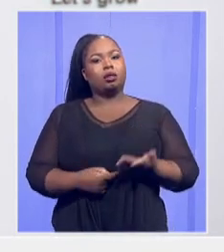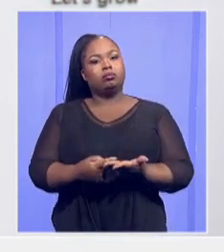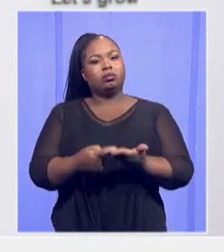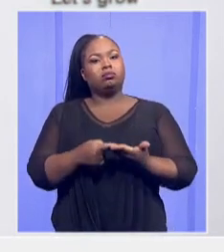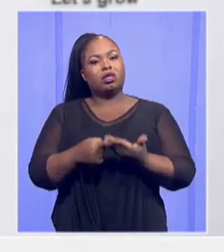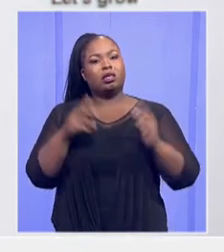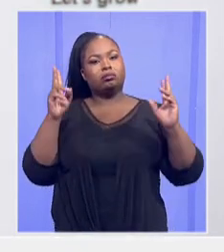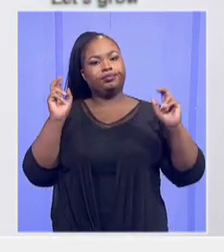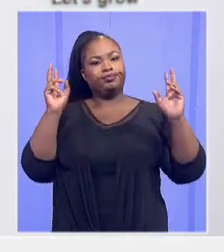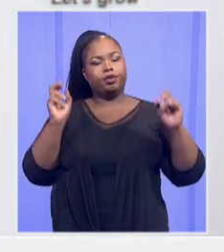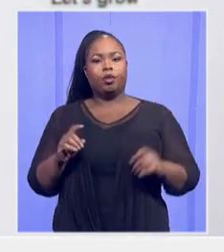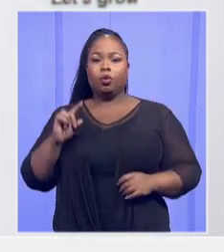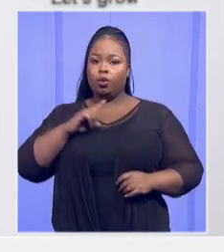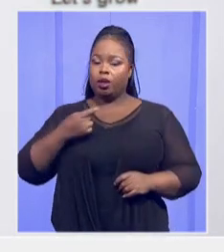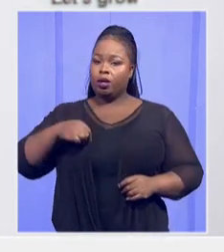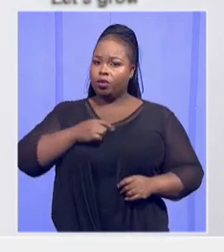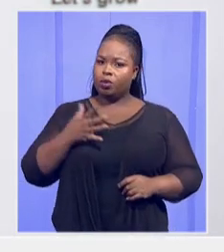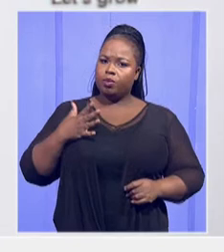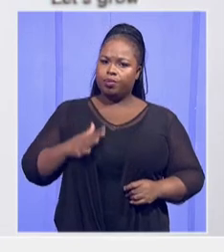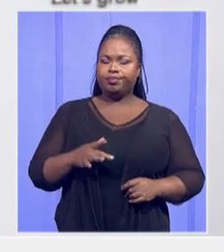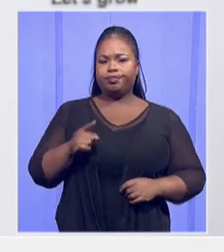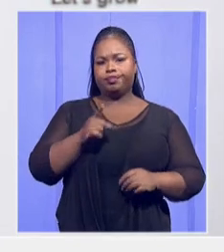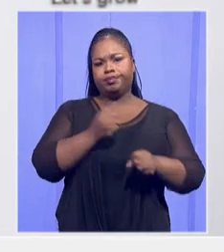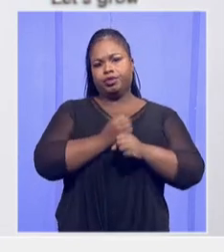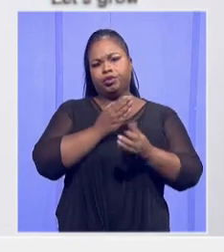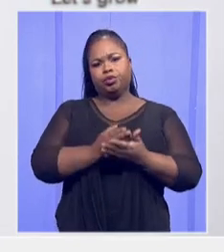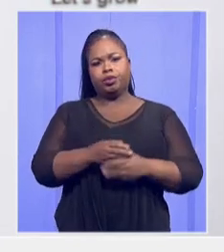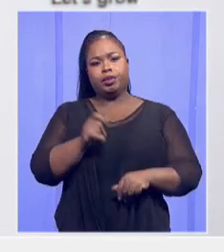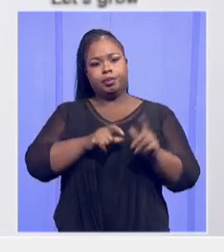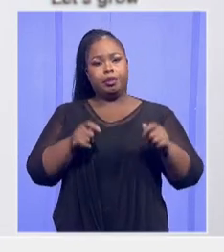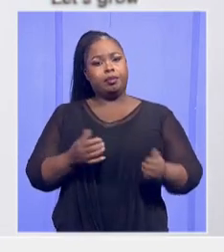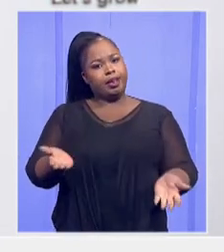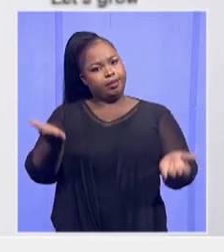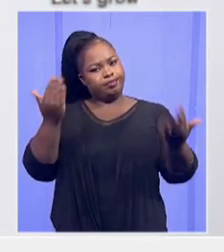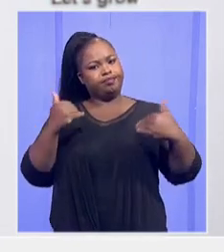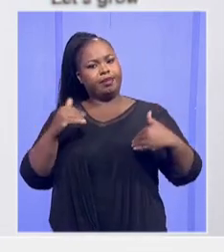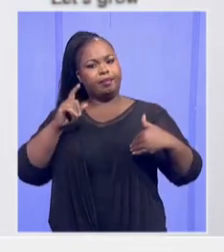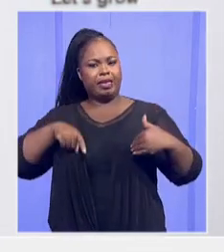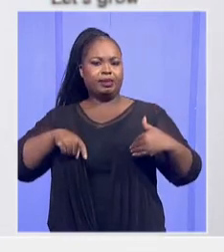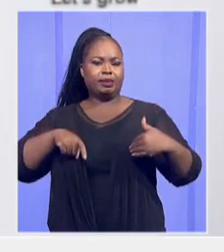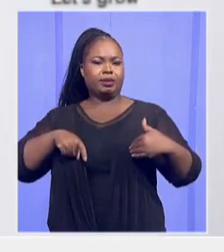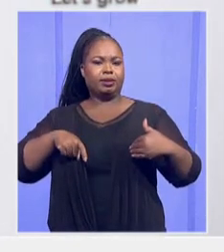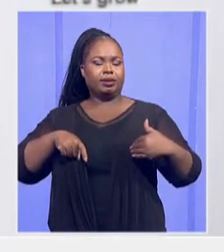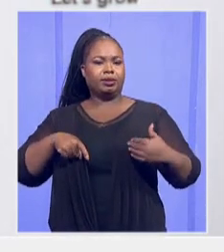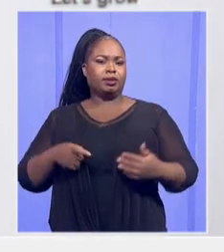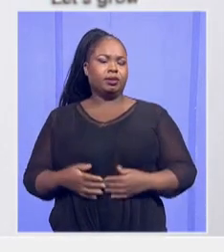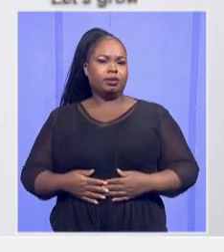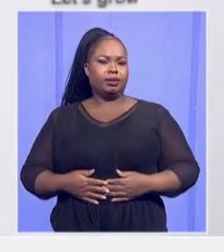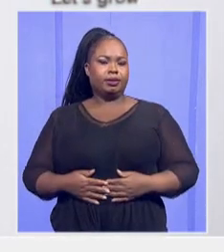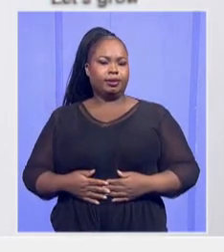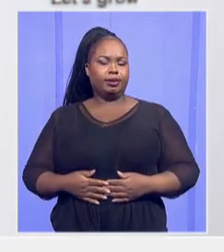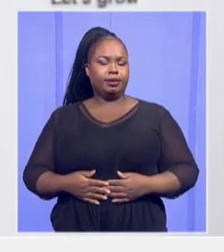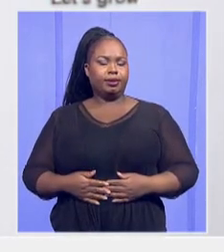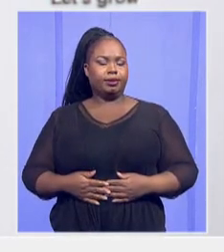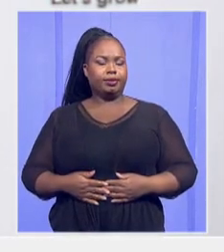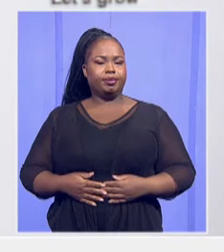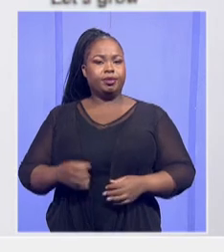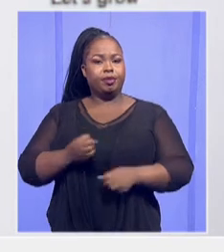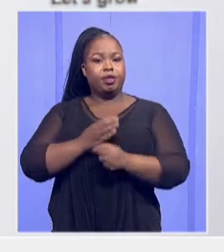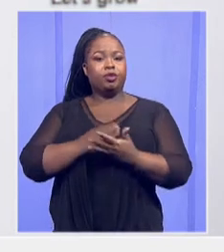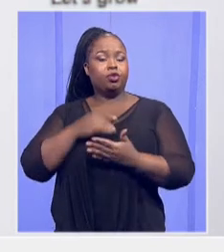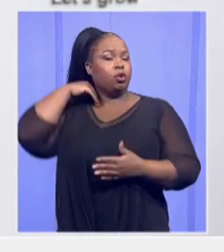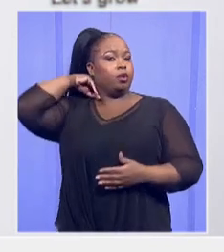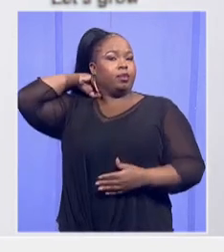members or the public to really ensure that they do